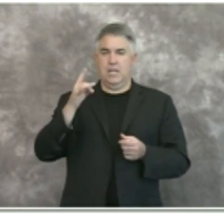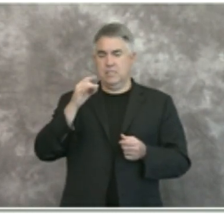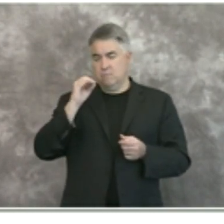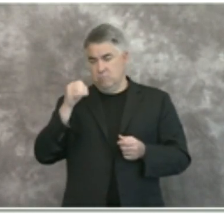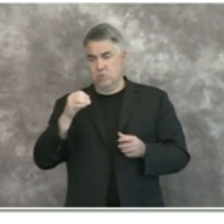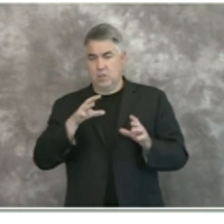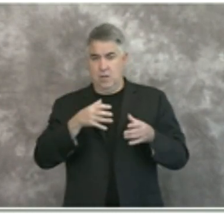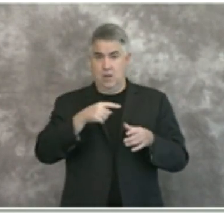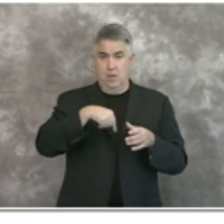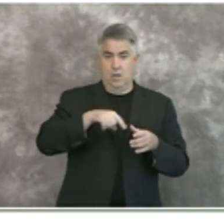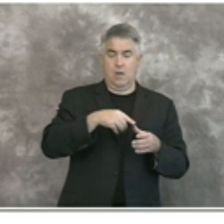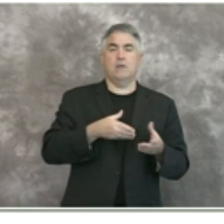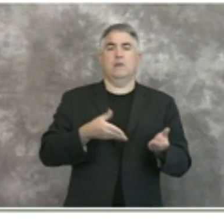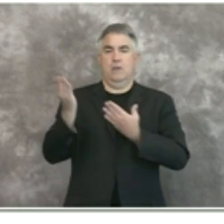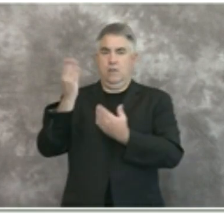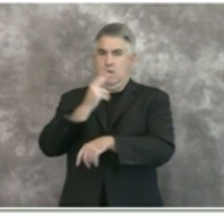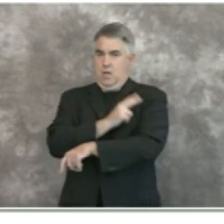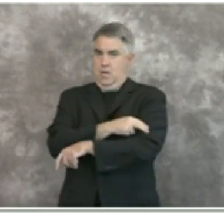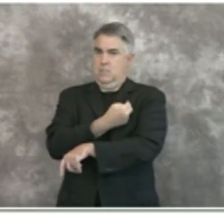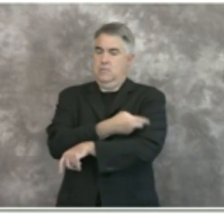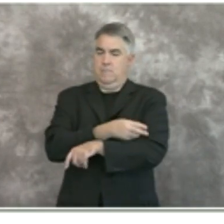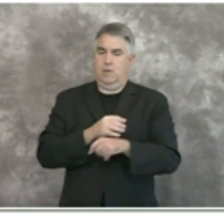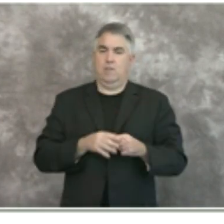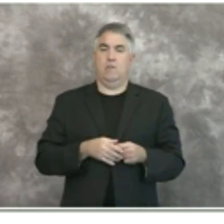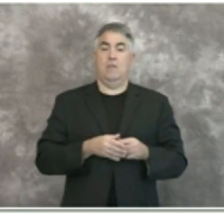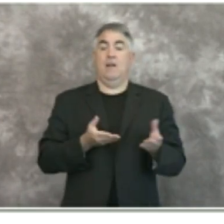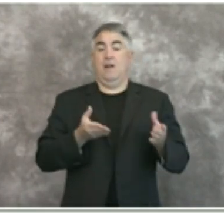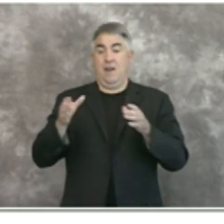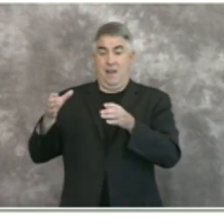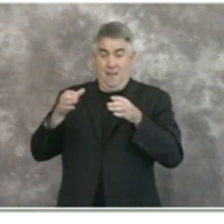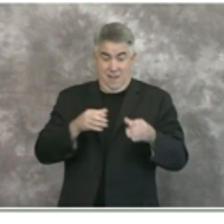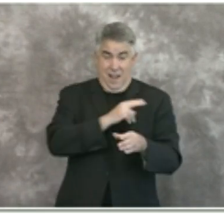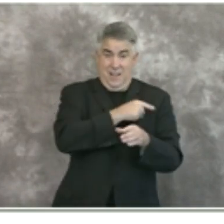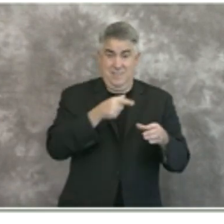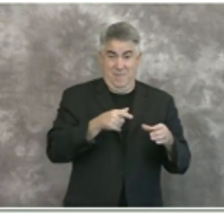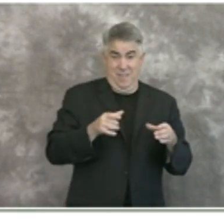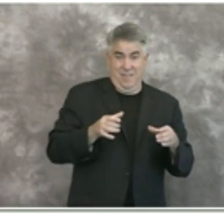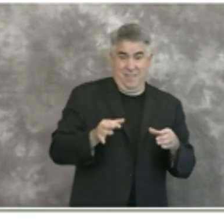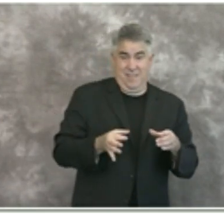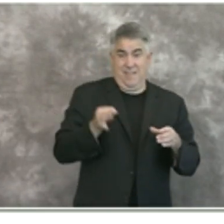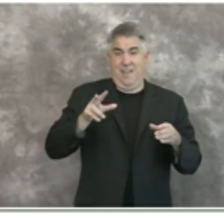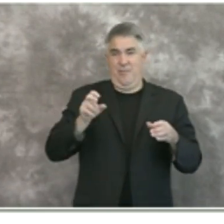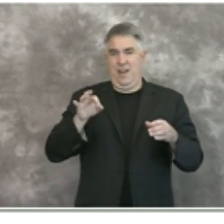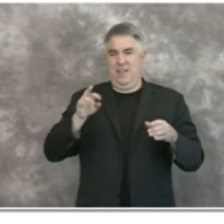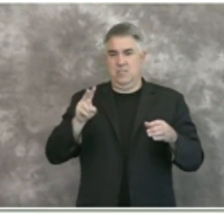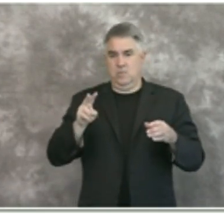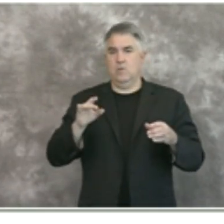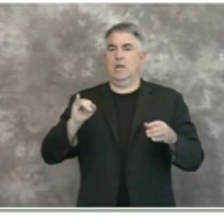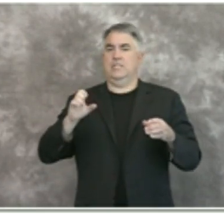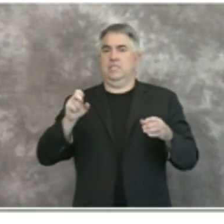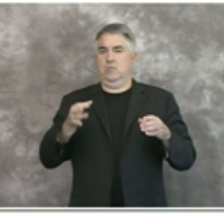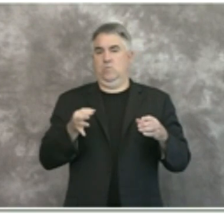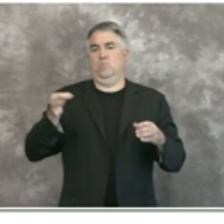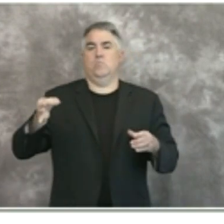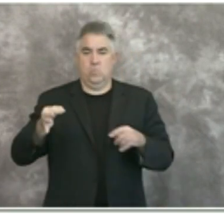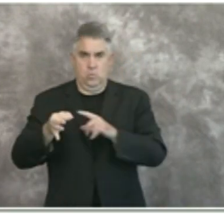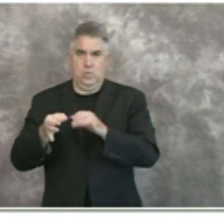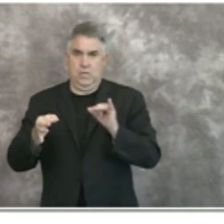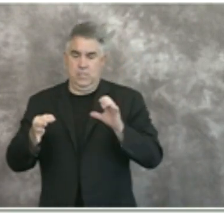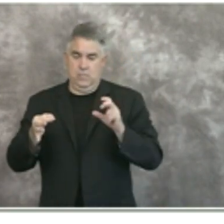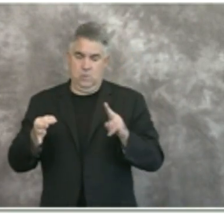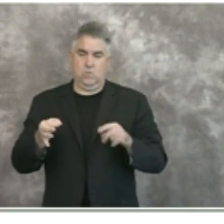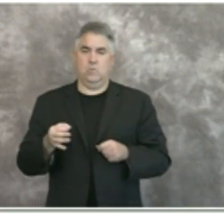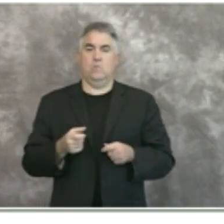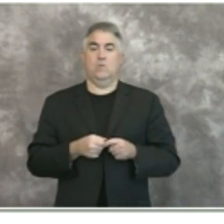cases hospitalized and of this number 392 have been admitted to the icu this is